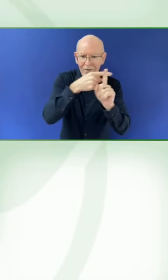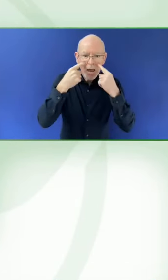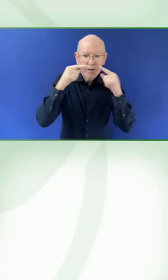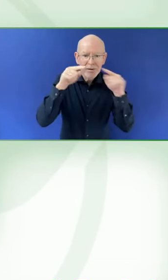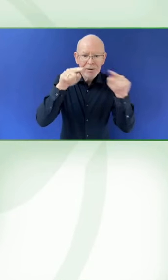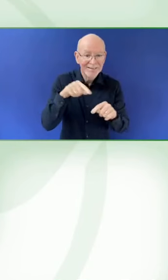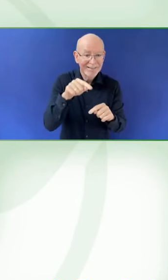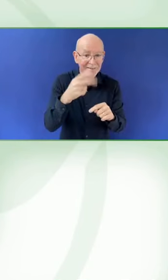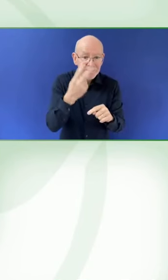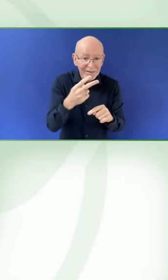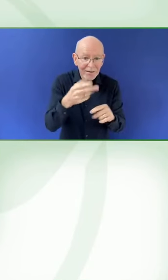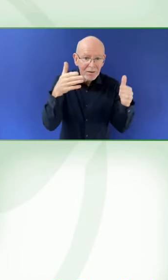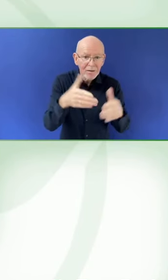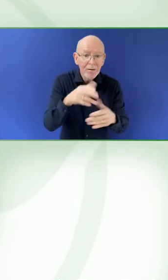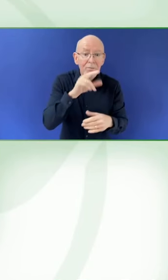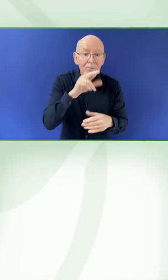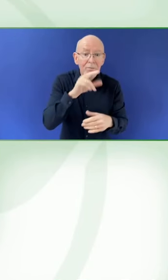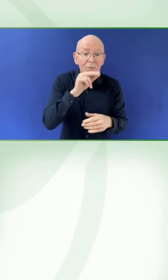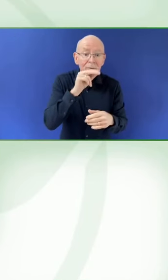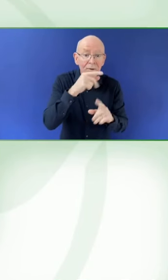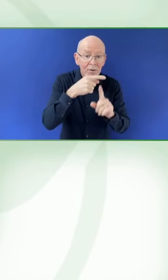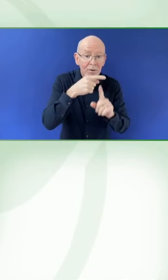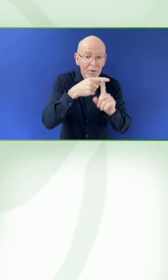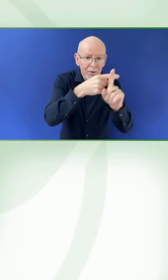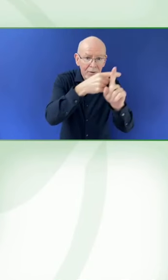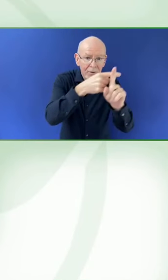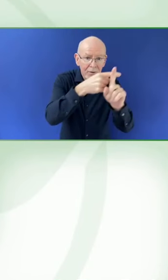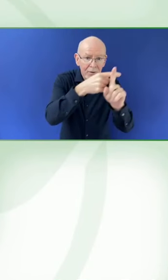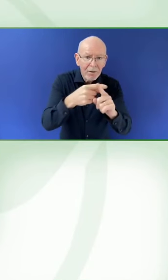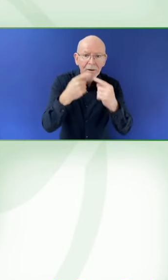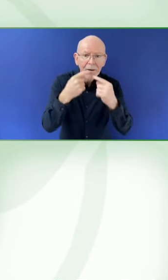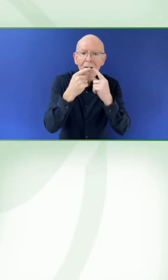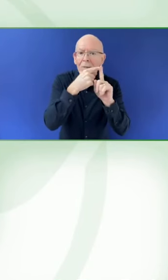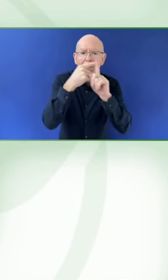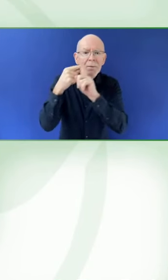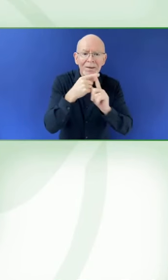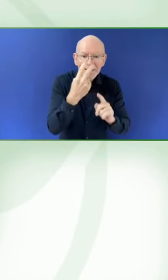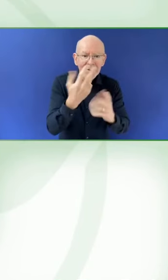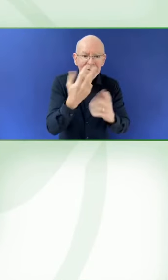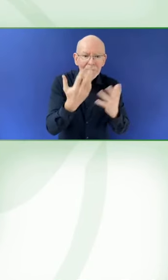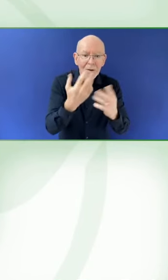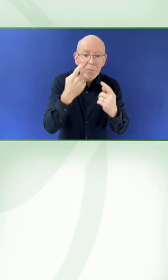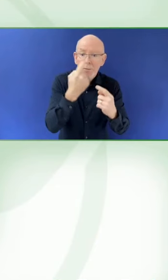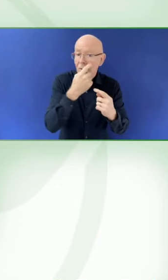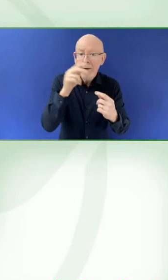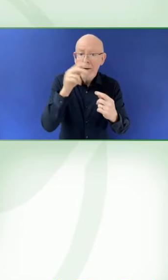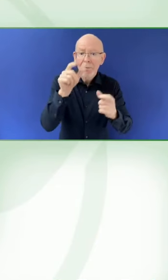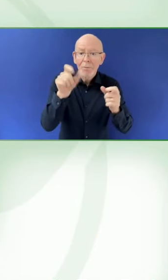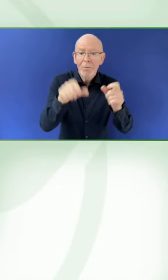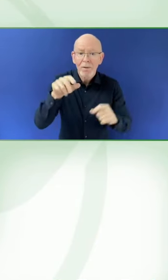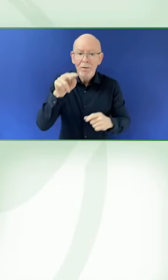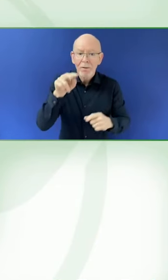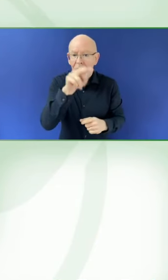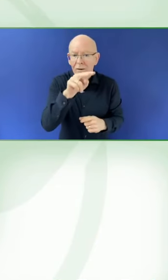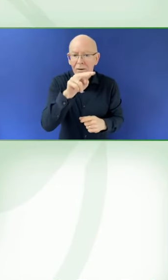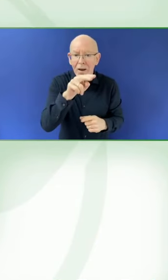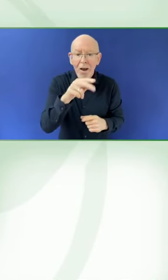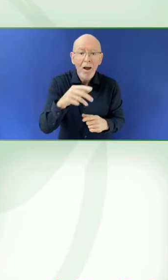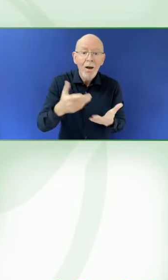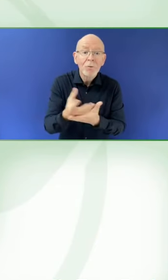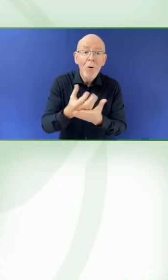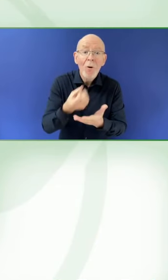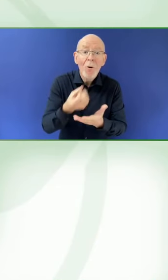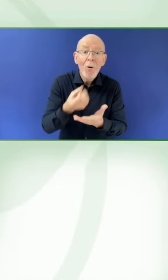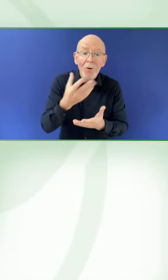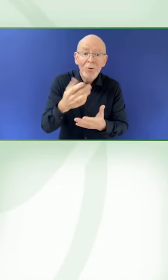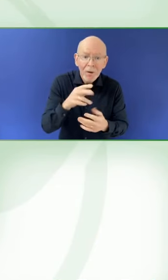We should never focus only on function. Storytelling, access to literature is as much about relationship building and